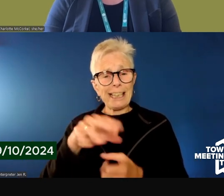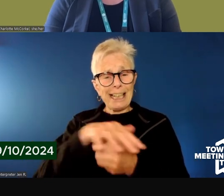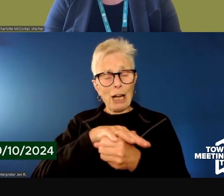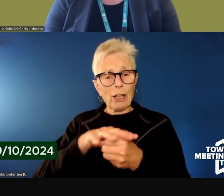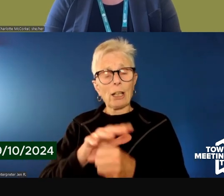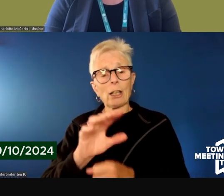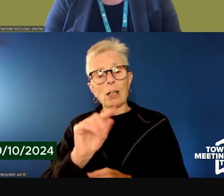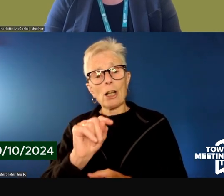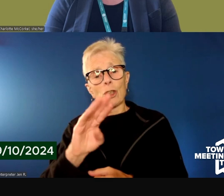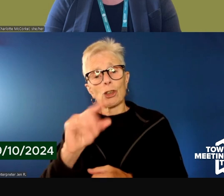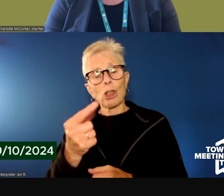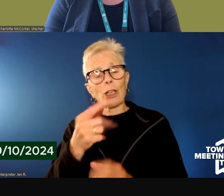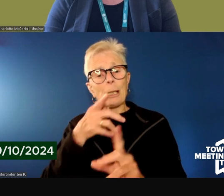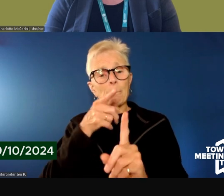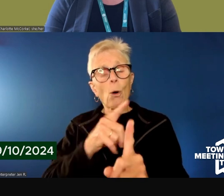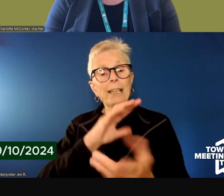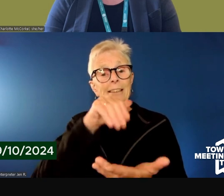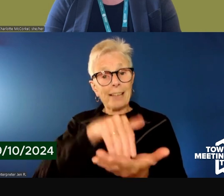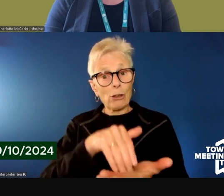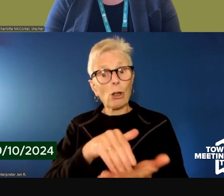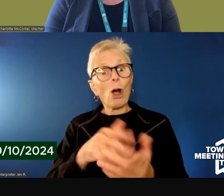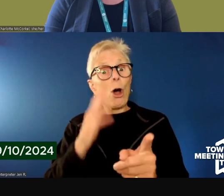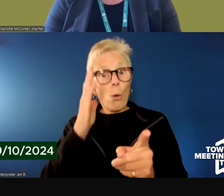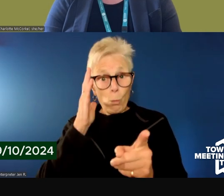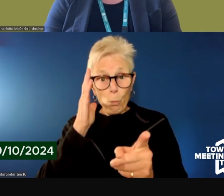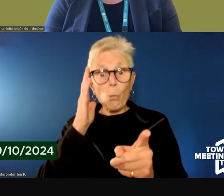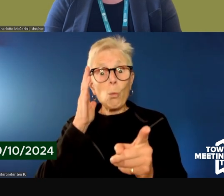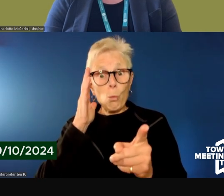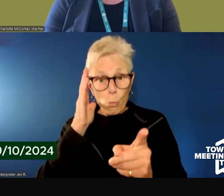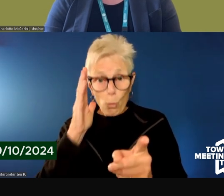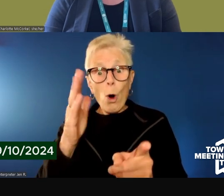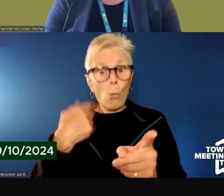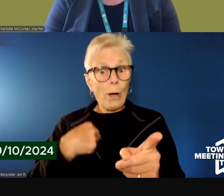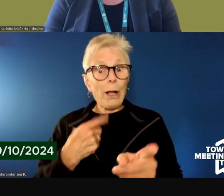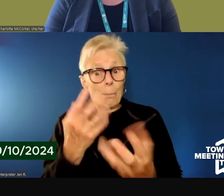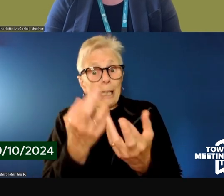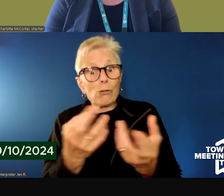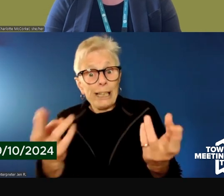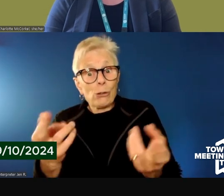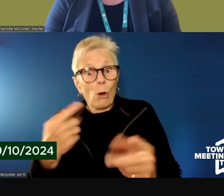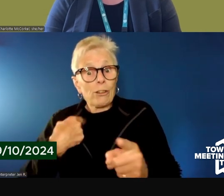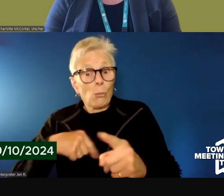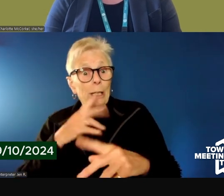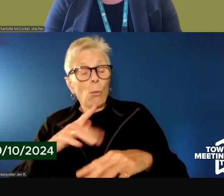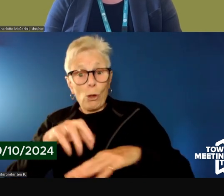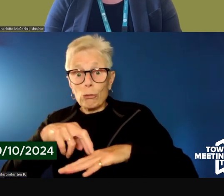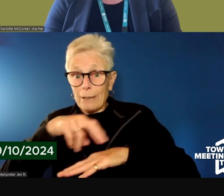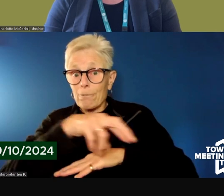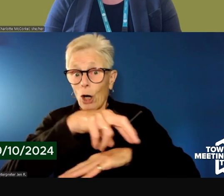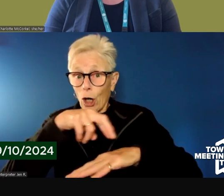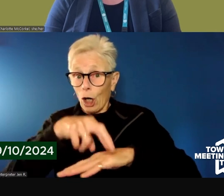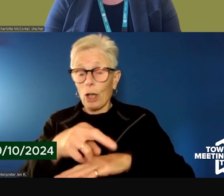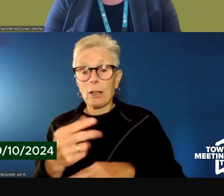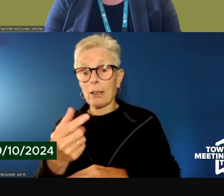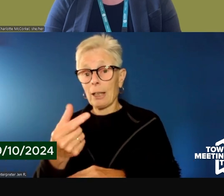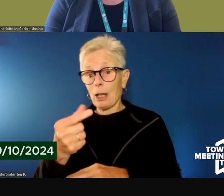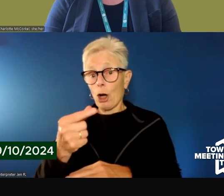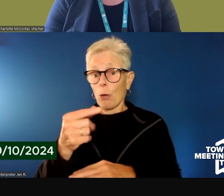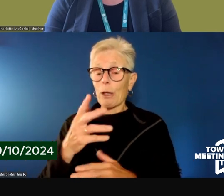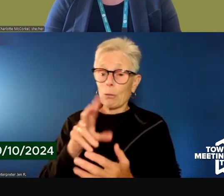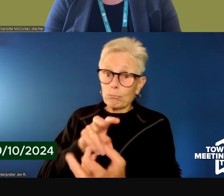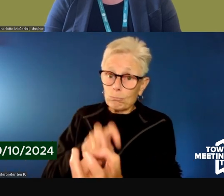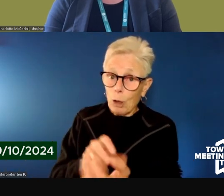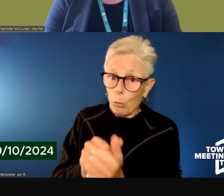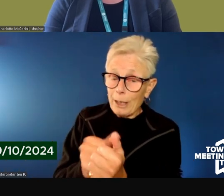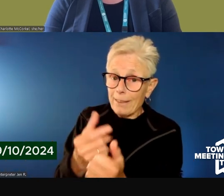point center is and will be one of our referral services that guests can certainly can access access